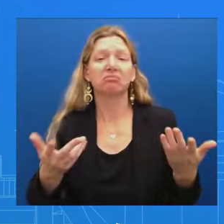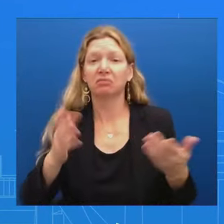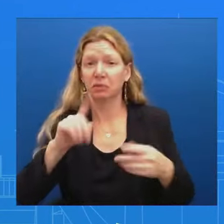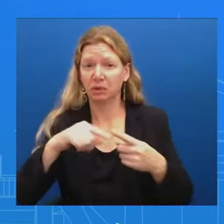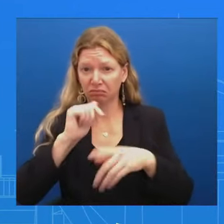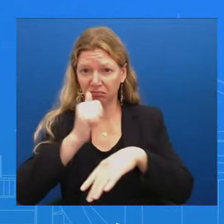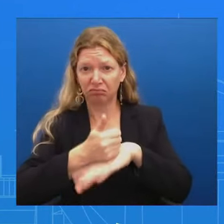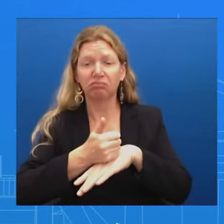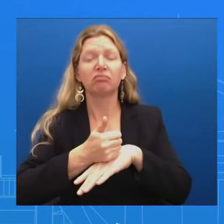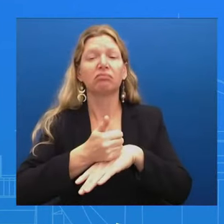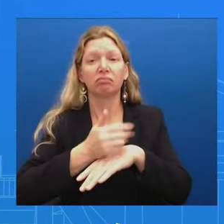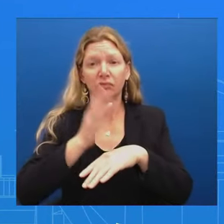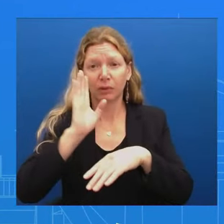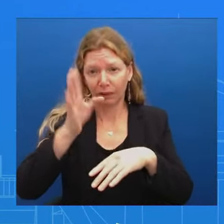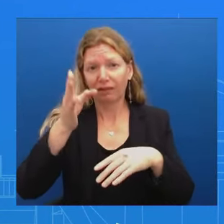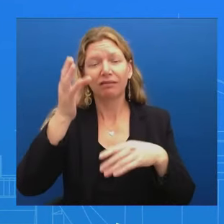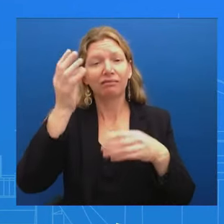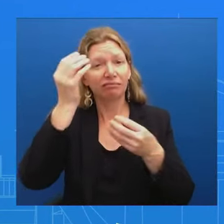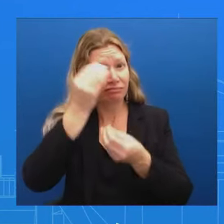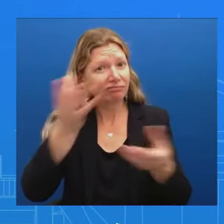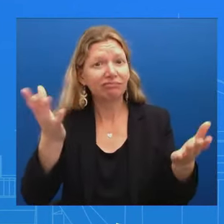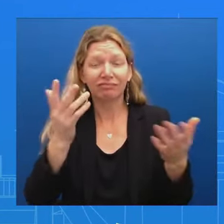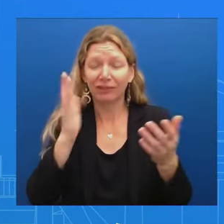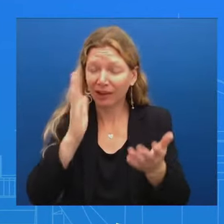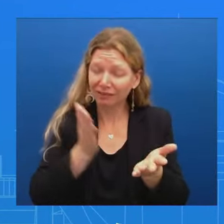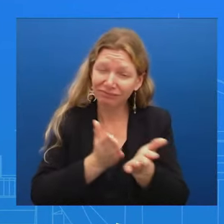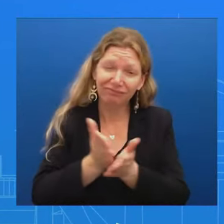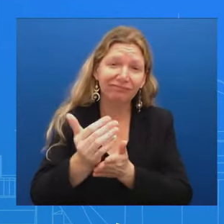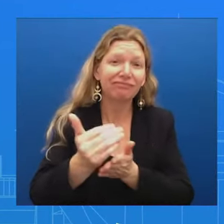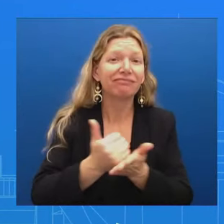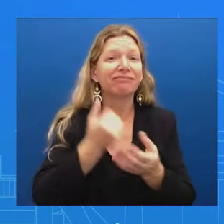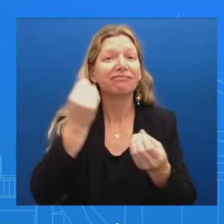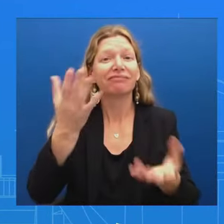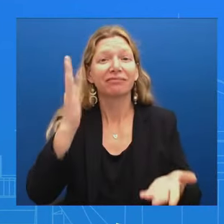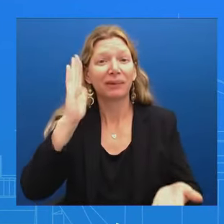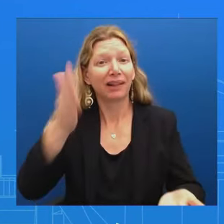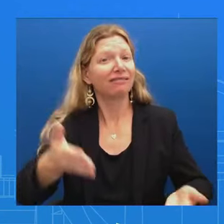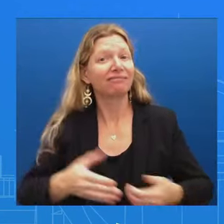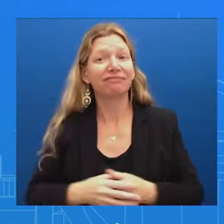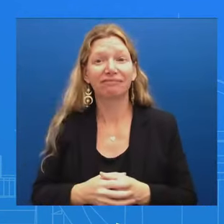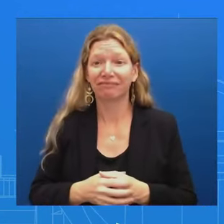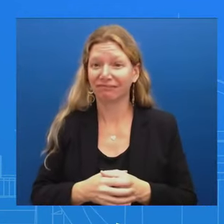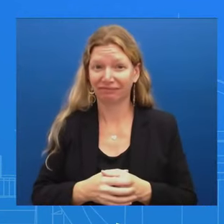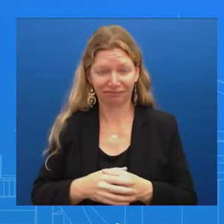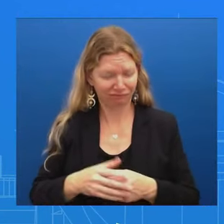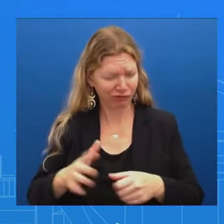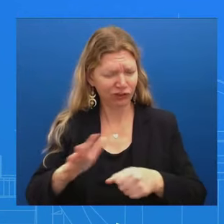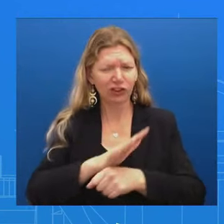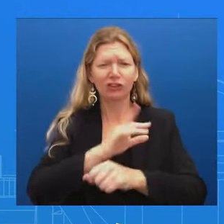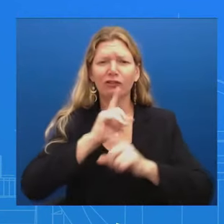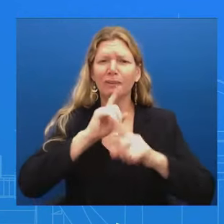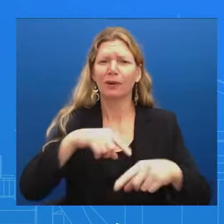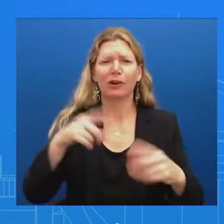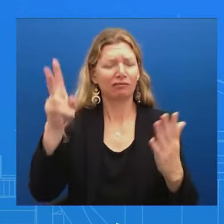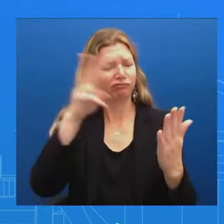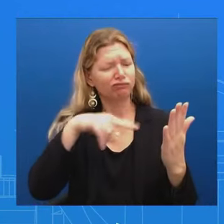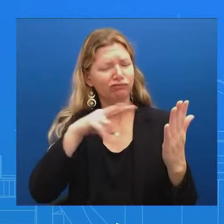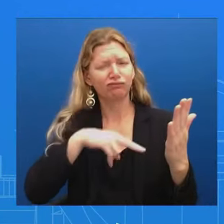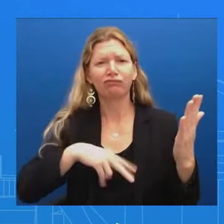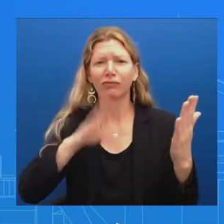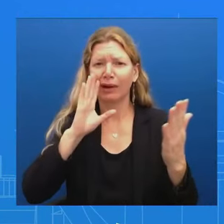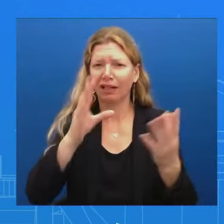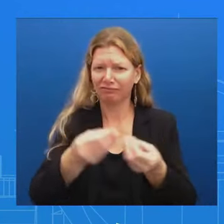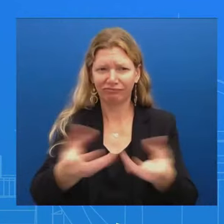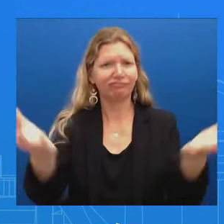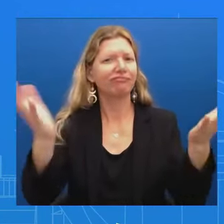comprehensive report As we have done the last two years Just don't have a timeline for you Do you plan on the